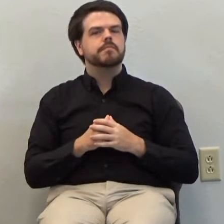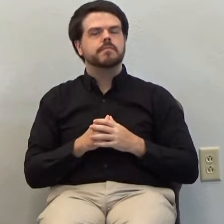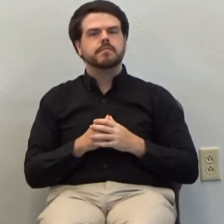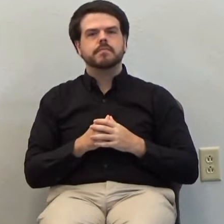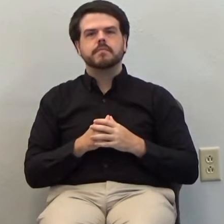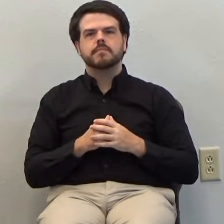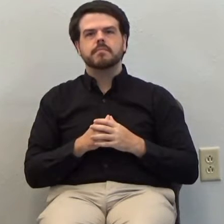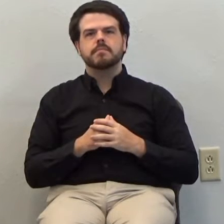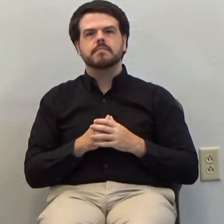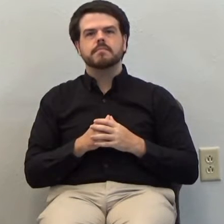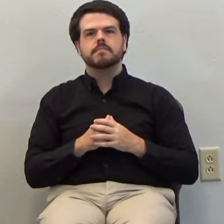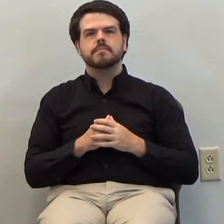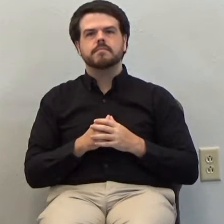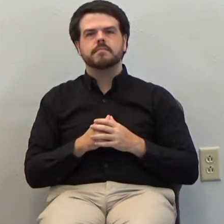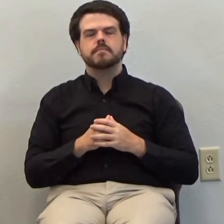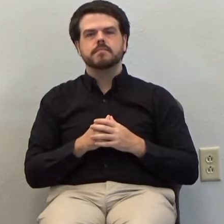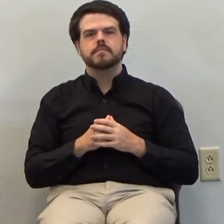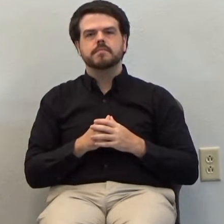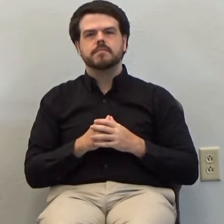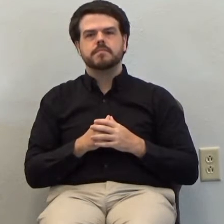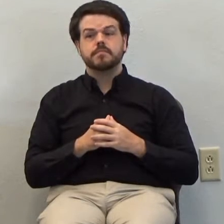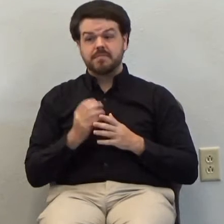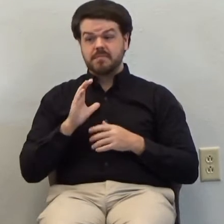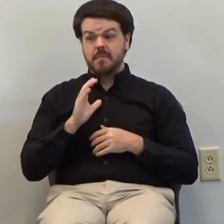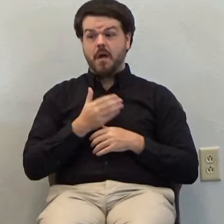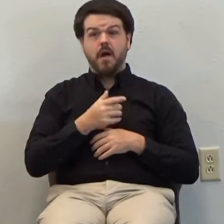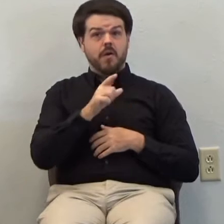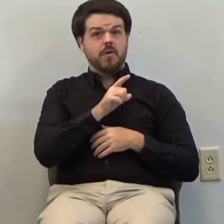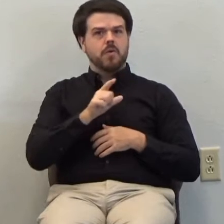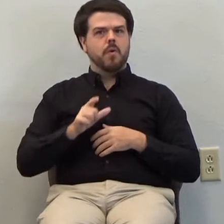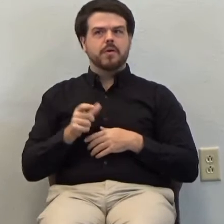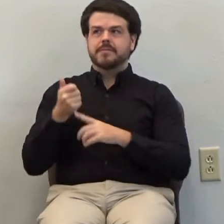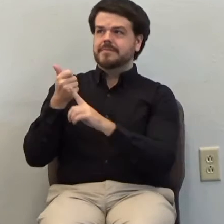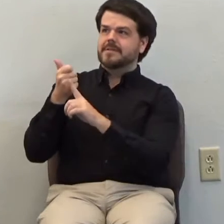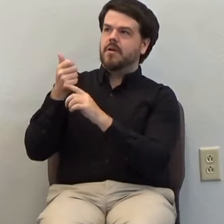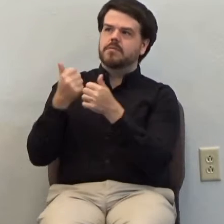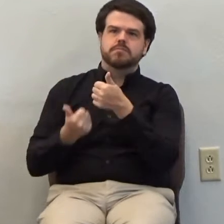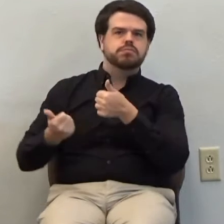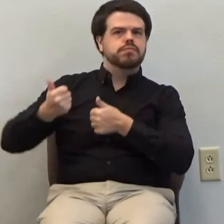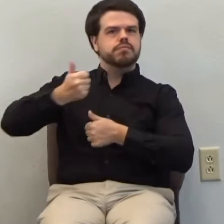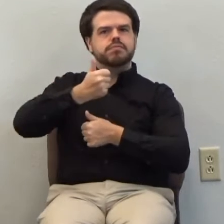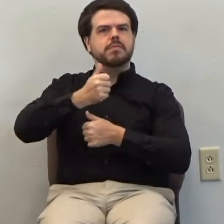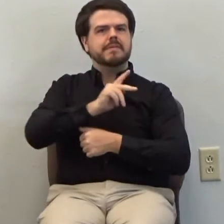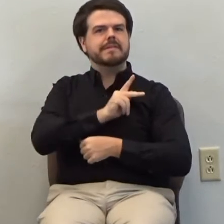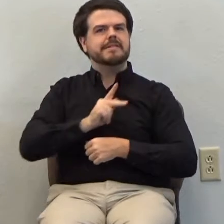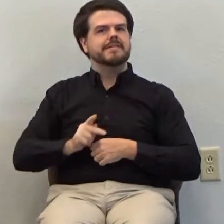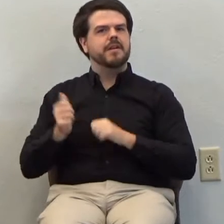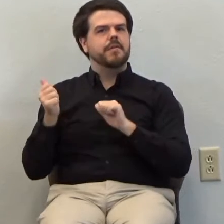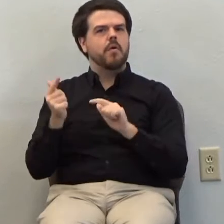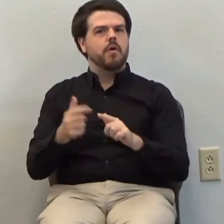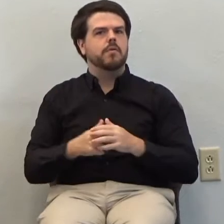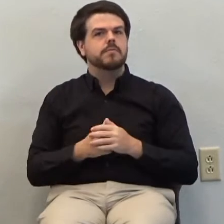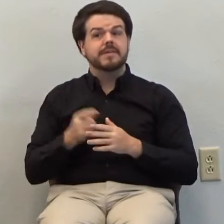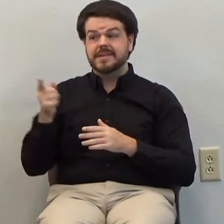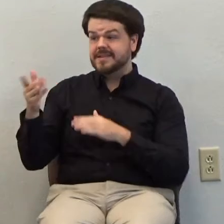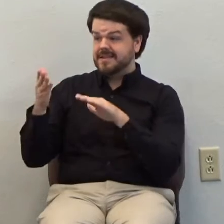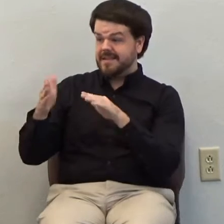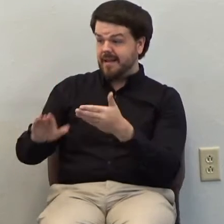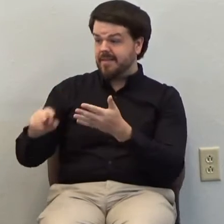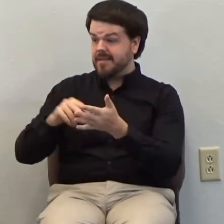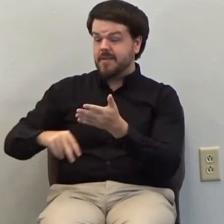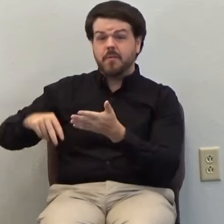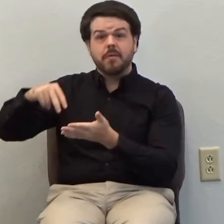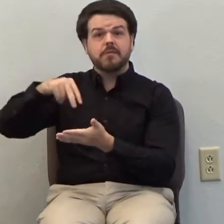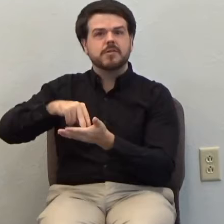Our Lord is Lord of all. His dying and rising from the grave proves it.